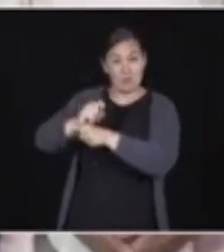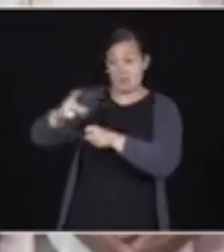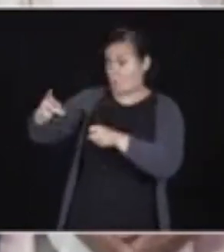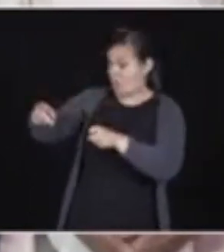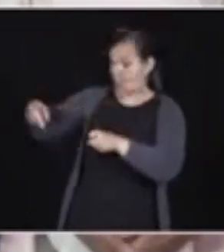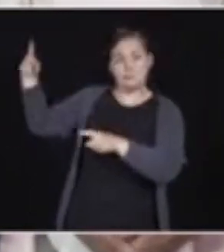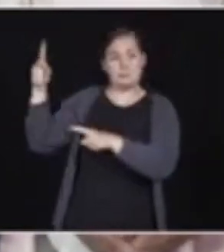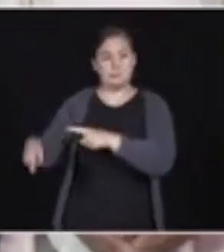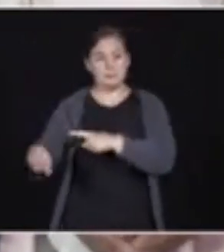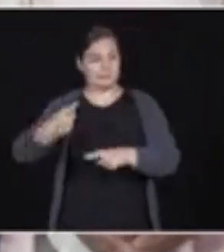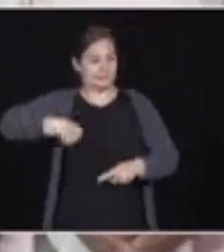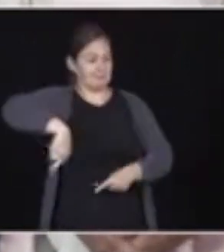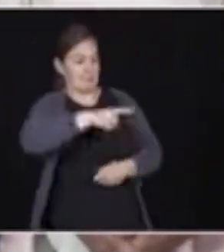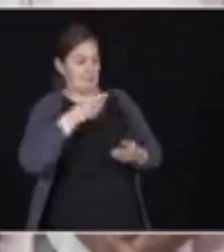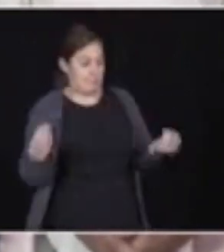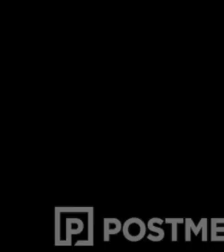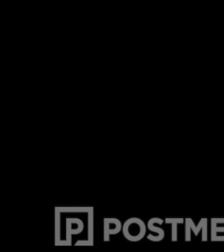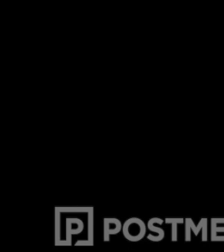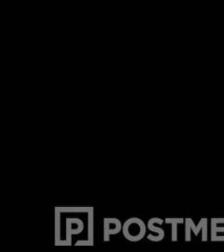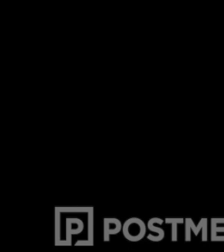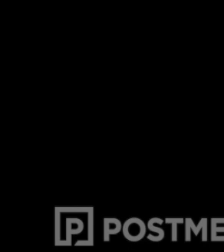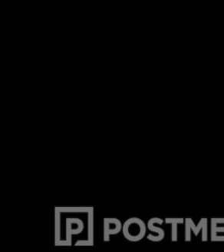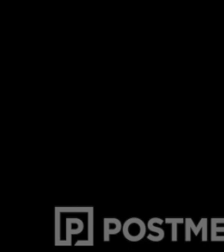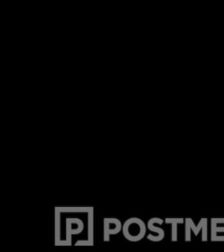products or probably Canadian products.